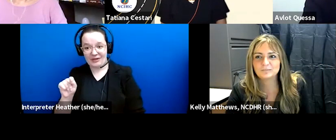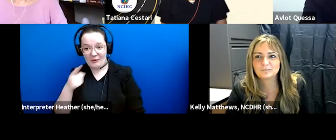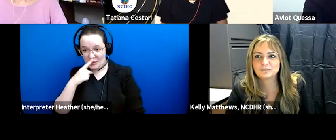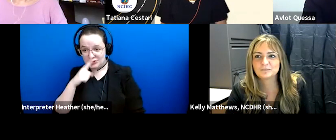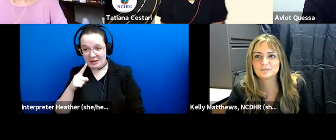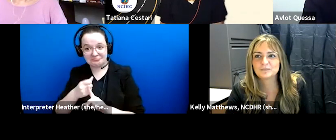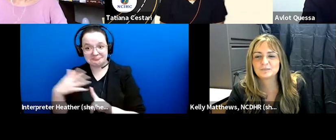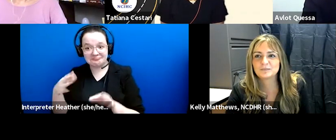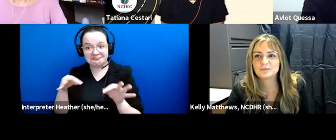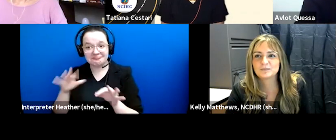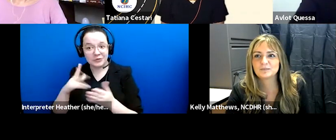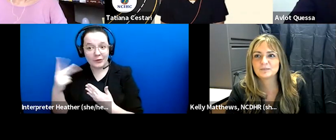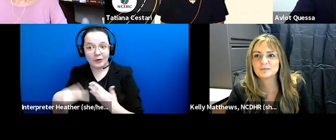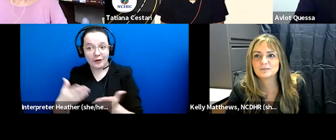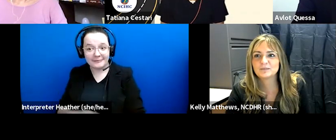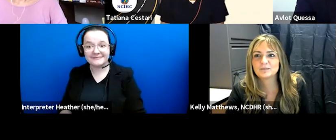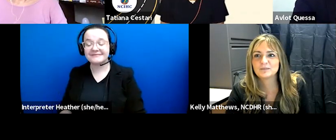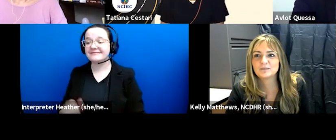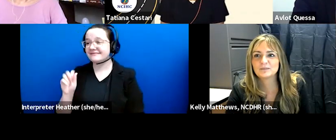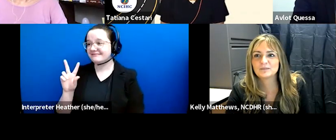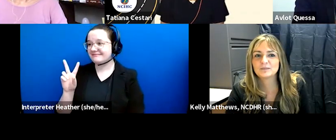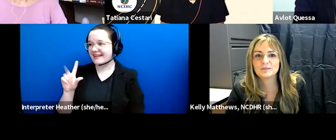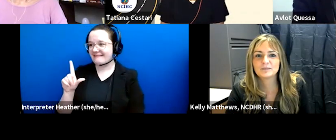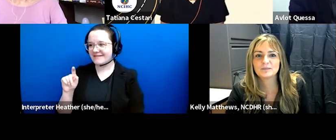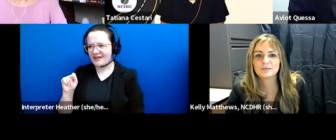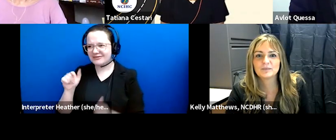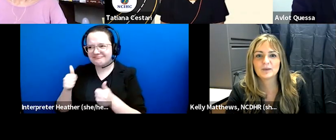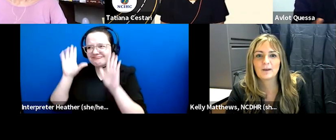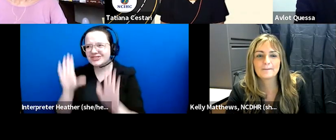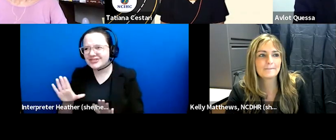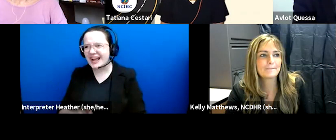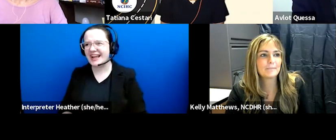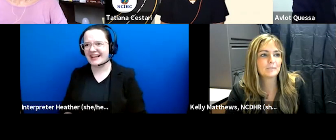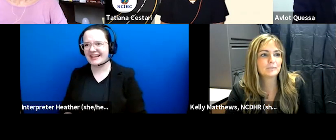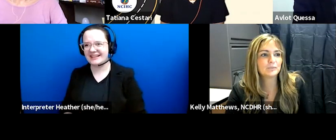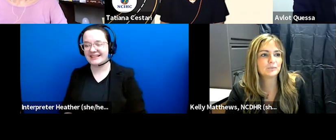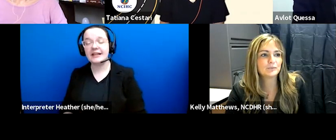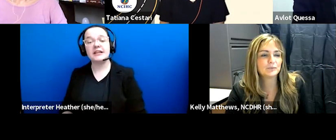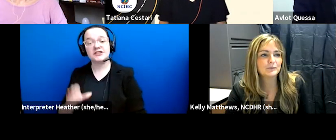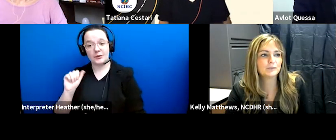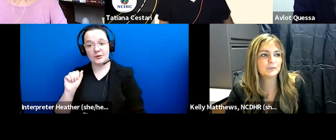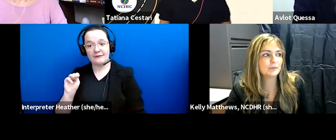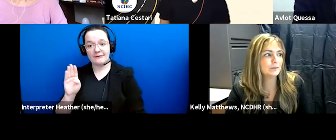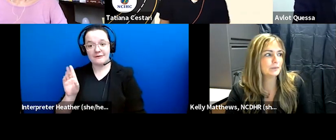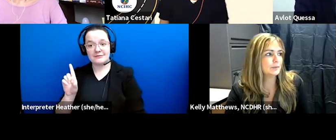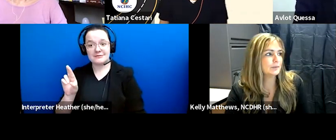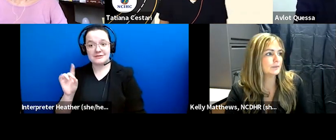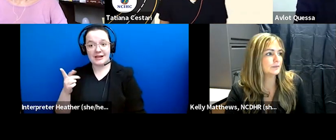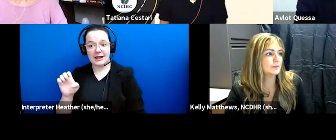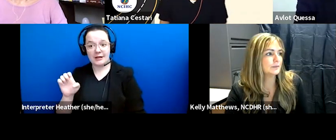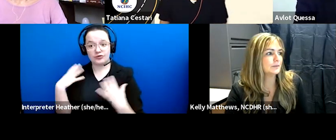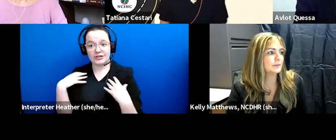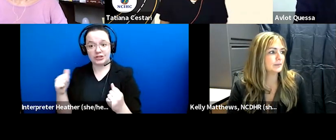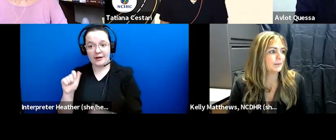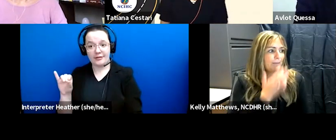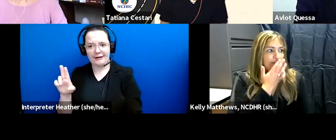about your program great well uh at the cambridge health alliance we try to use a proactive